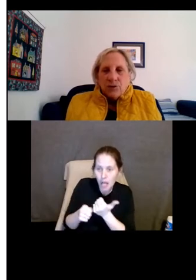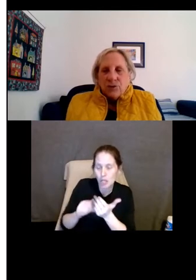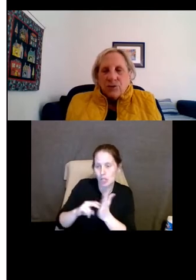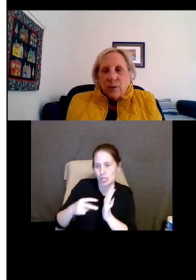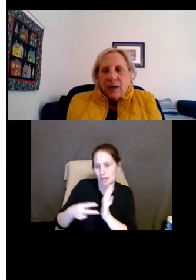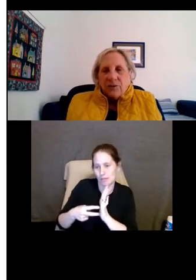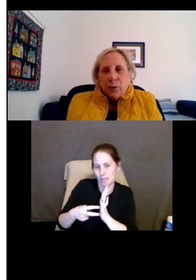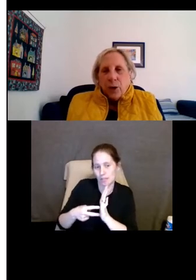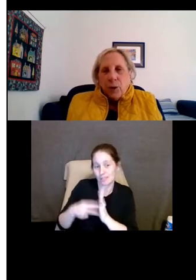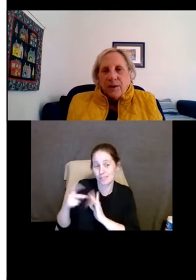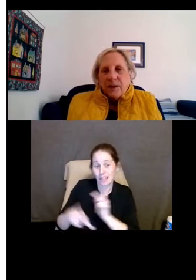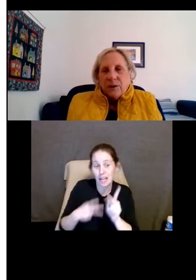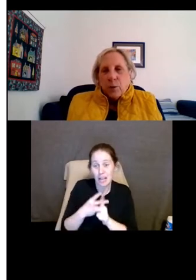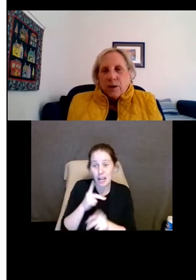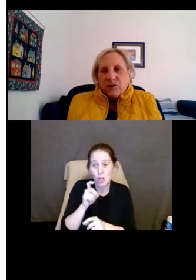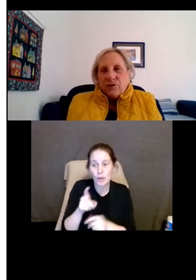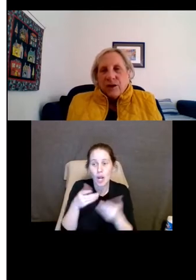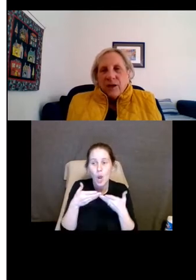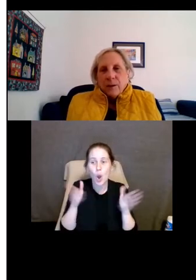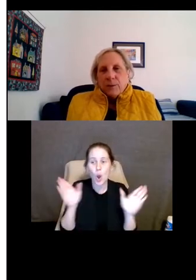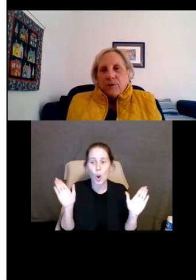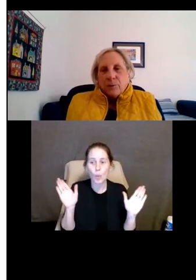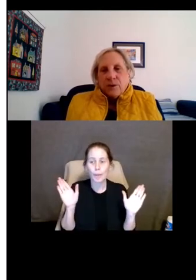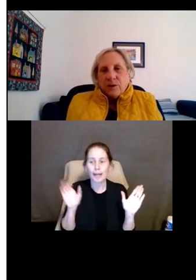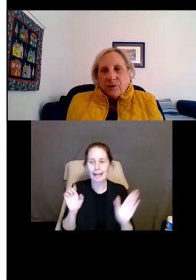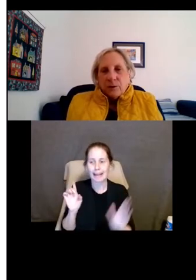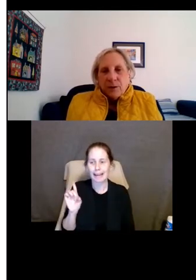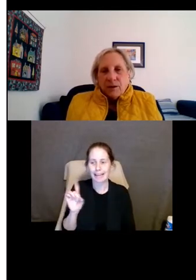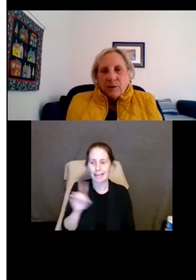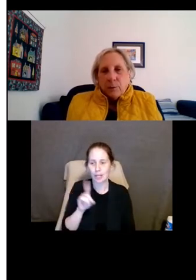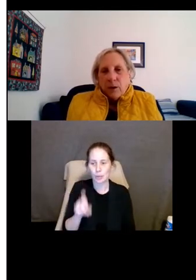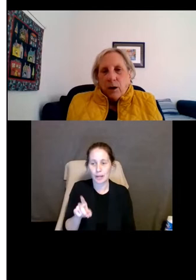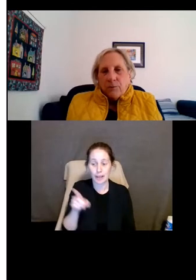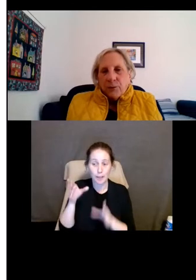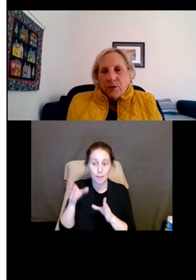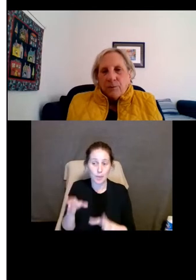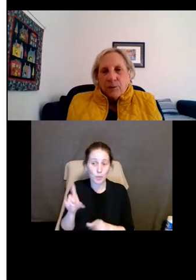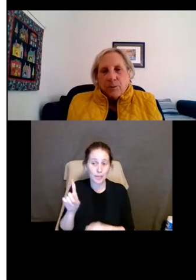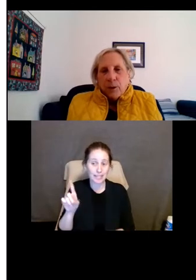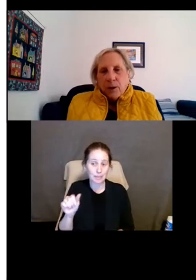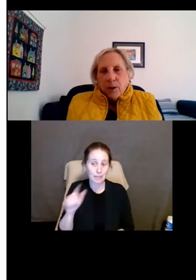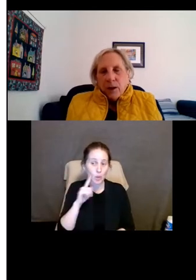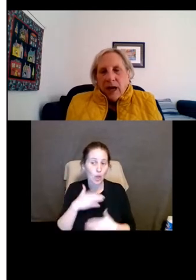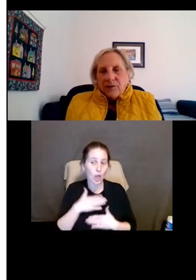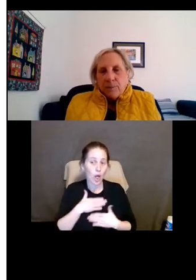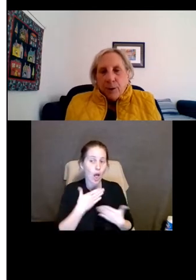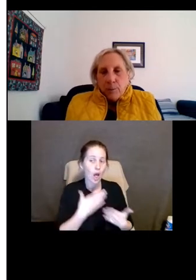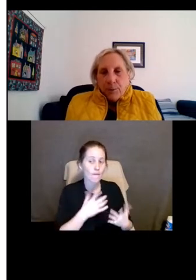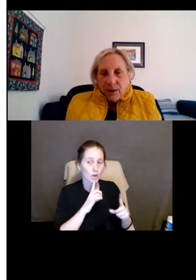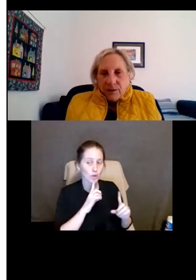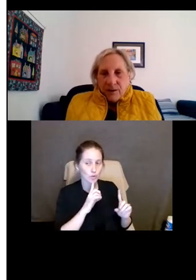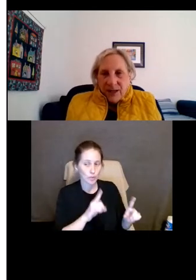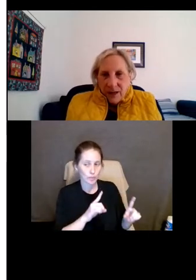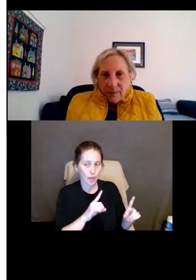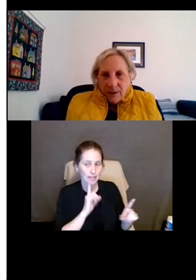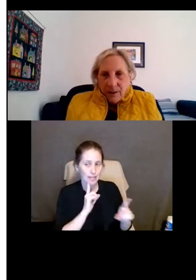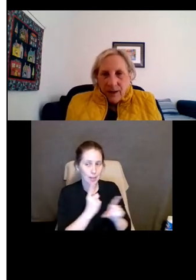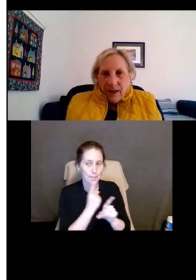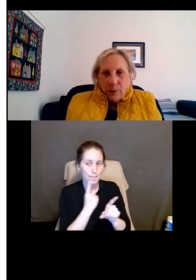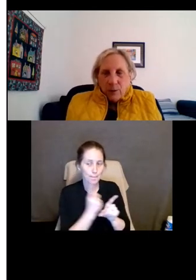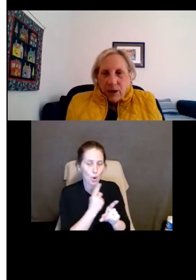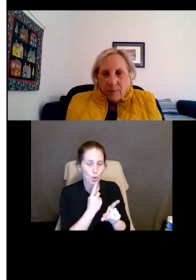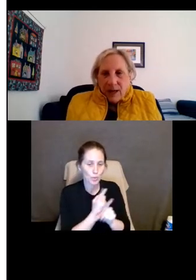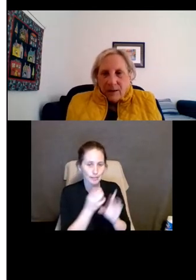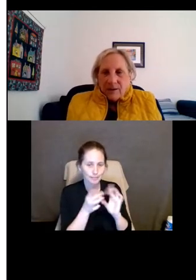the kinds of questions you ask are open-ended questions. The person with the disability will offer them as appropriate to them,